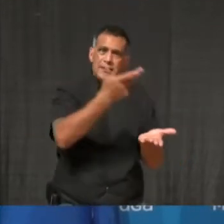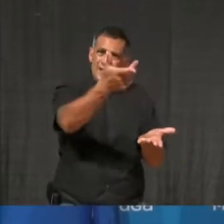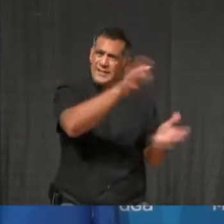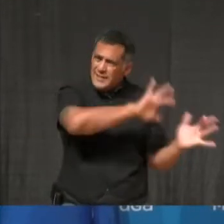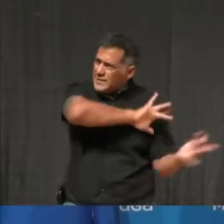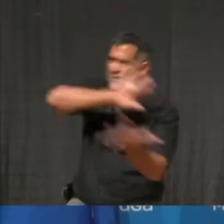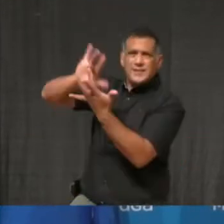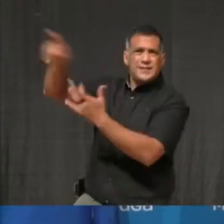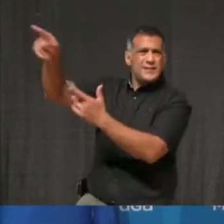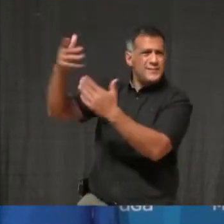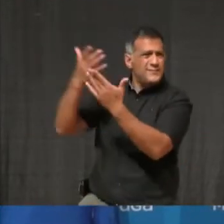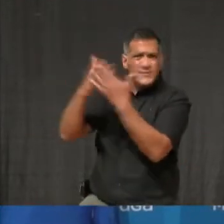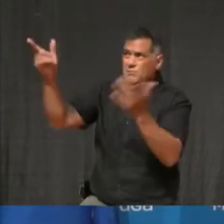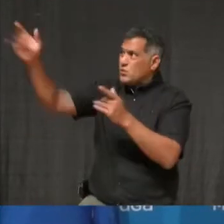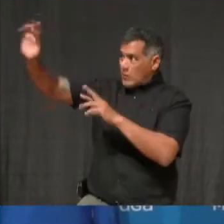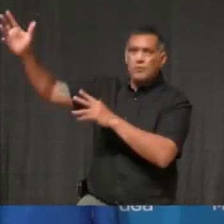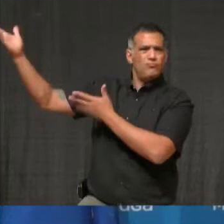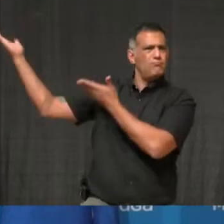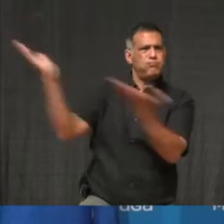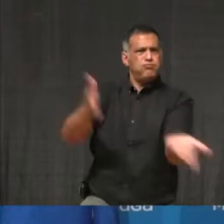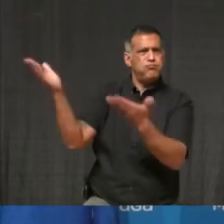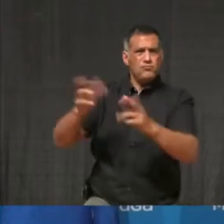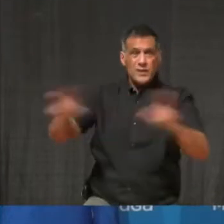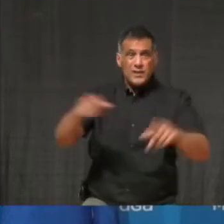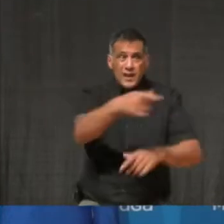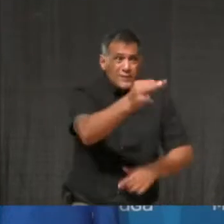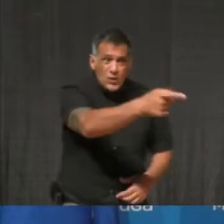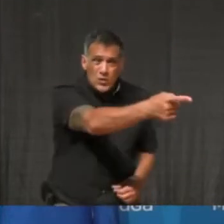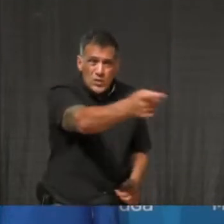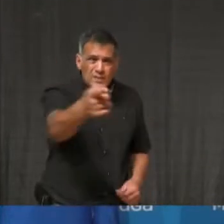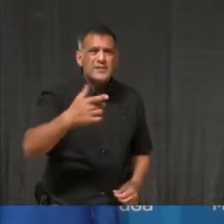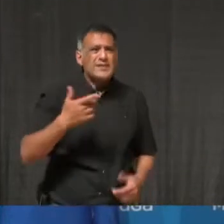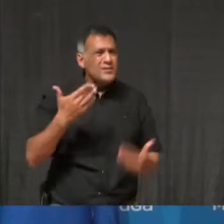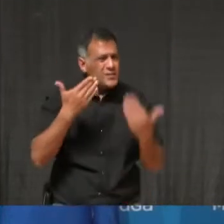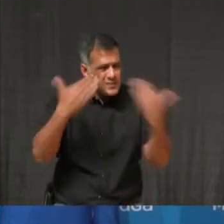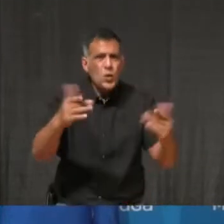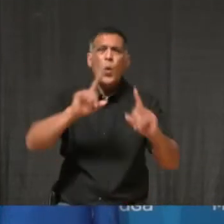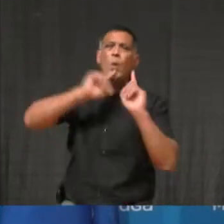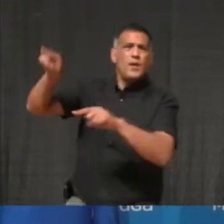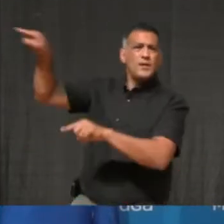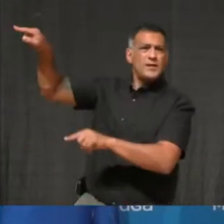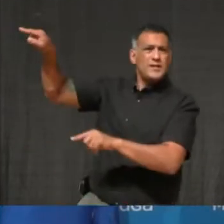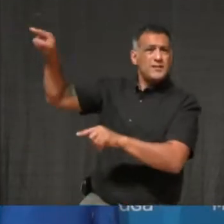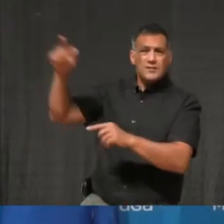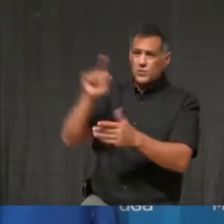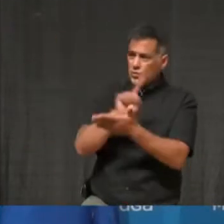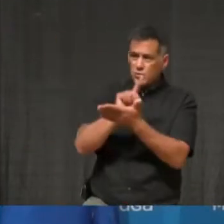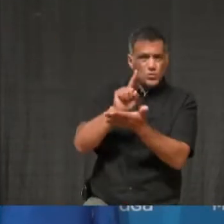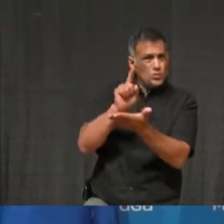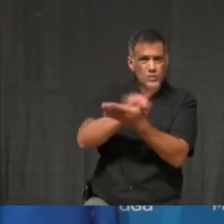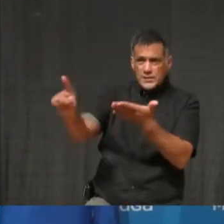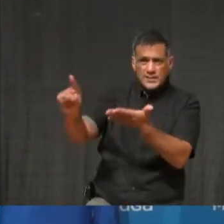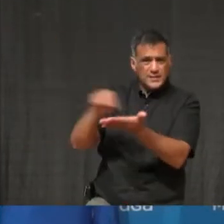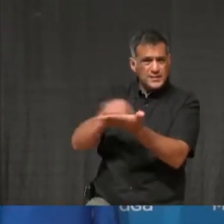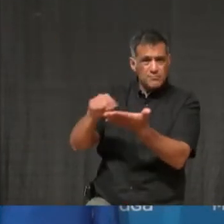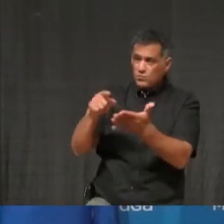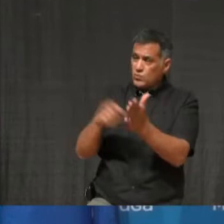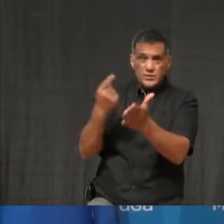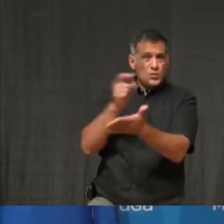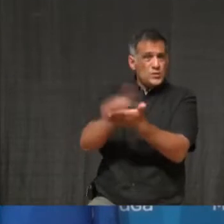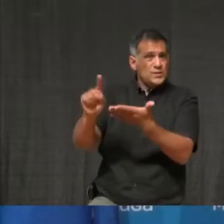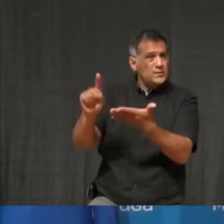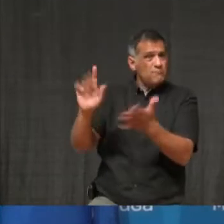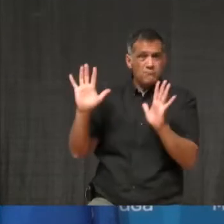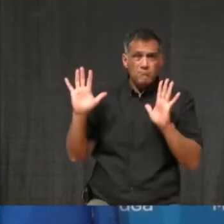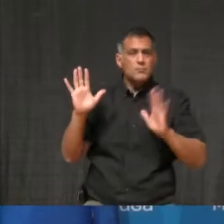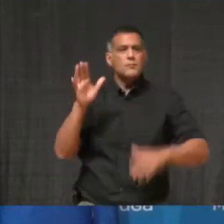please make the effort to order delivery at least once a week. It may seem like a small gesture, but this can be the difference between